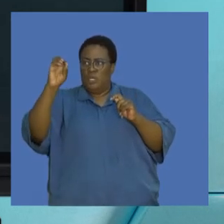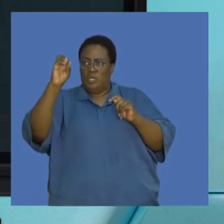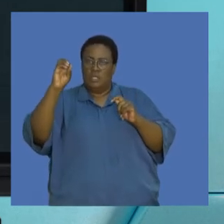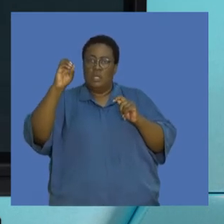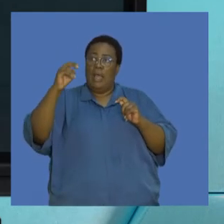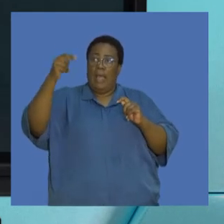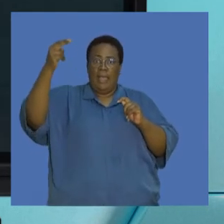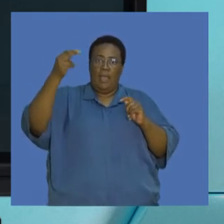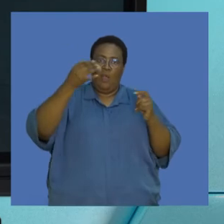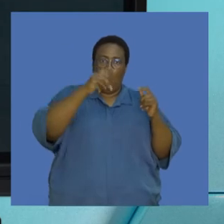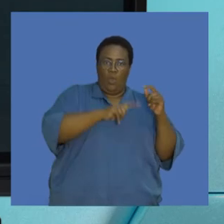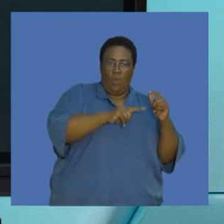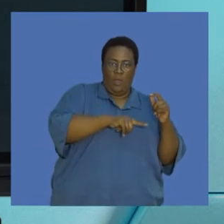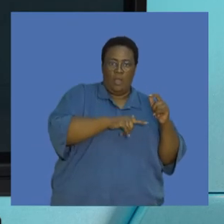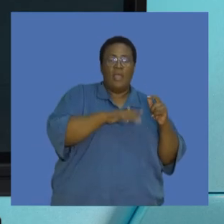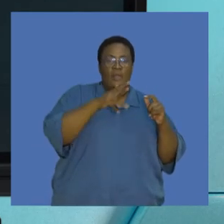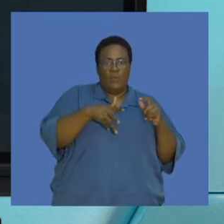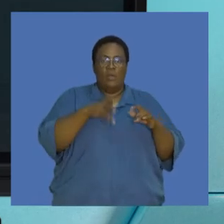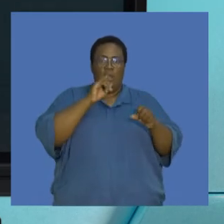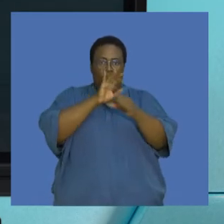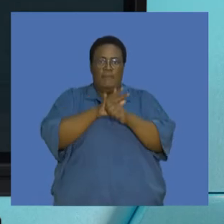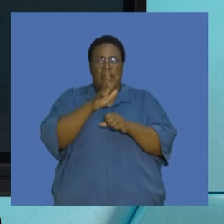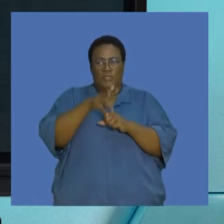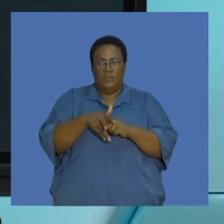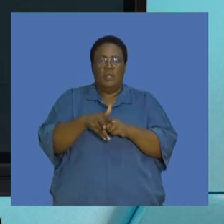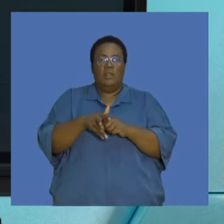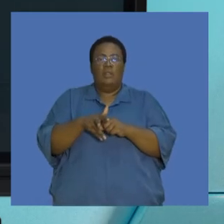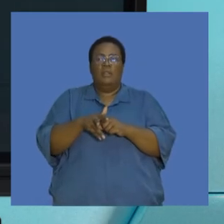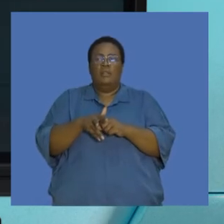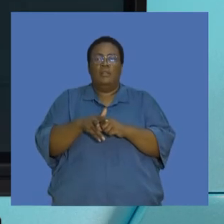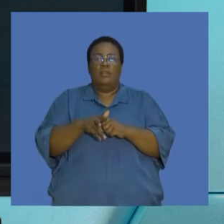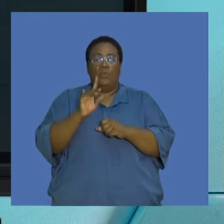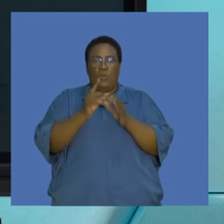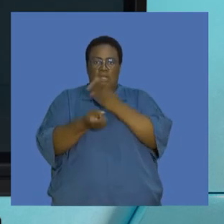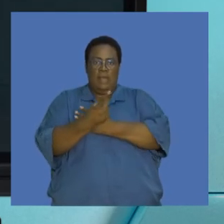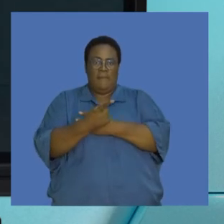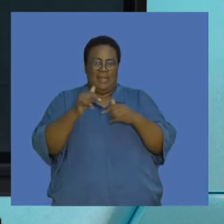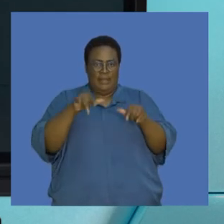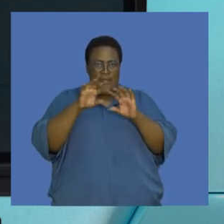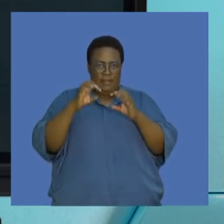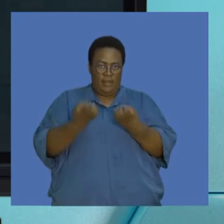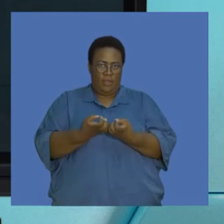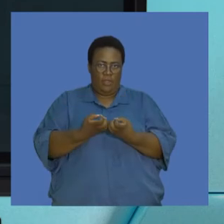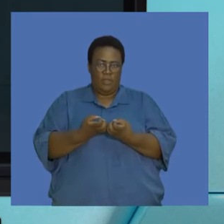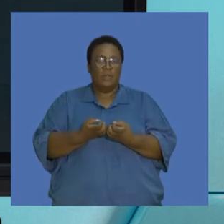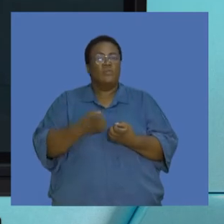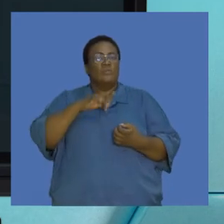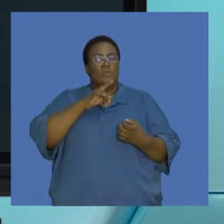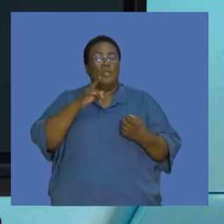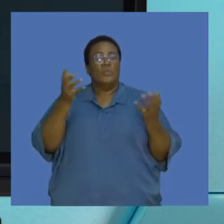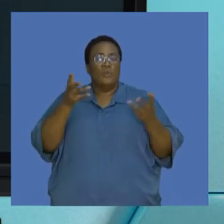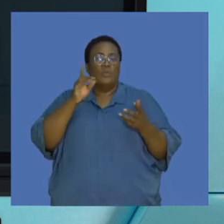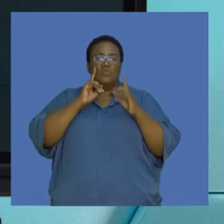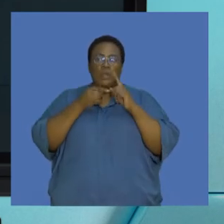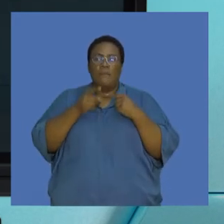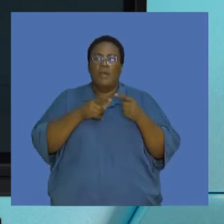or lower, that's going to have a significant impact in the grand scheme of what happens on the earth. And